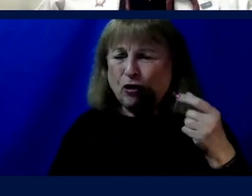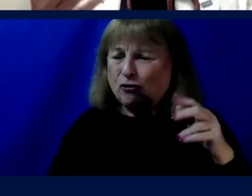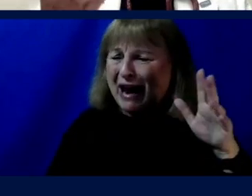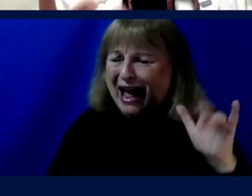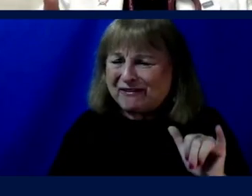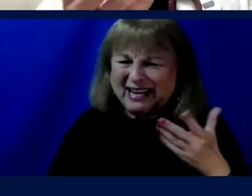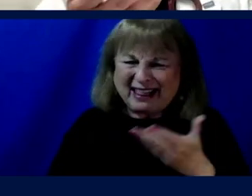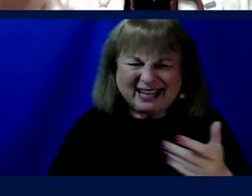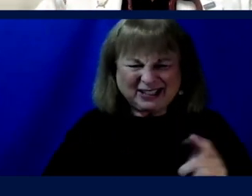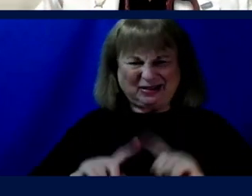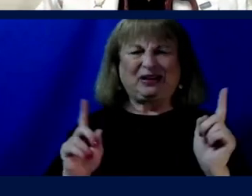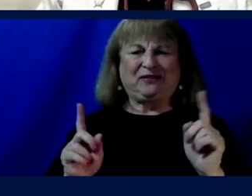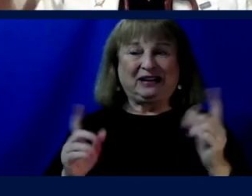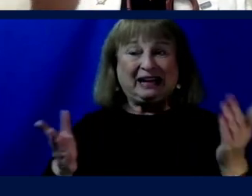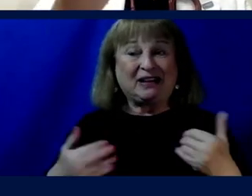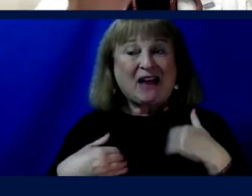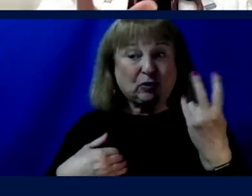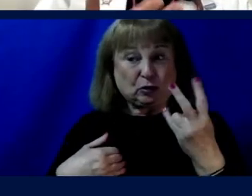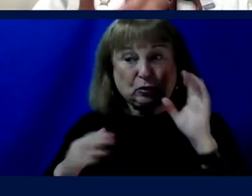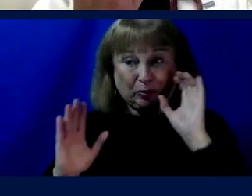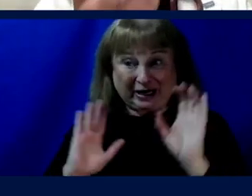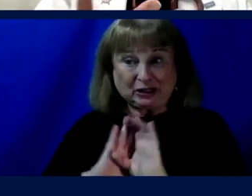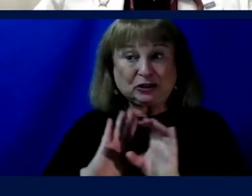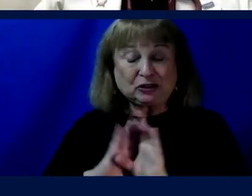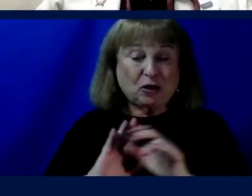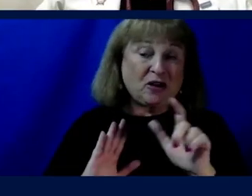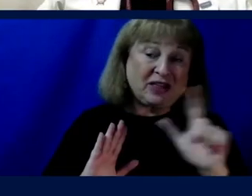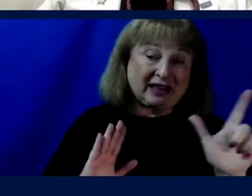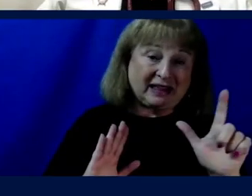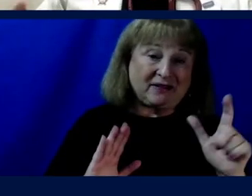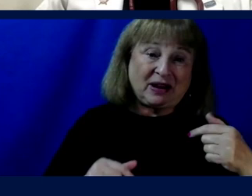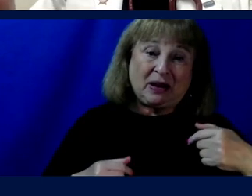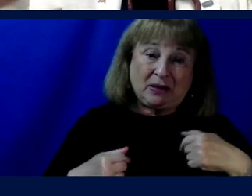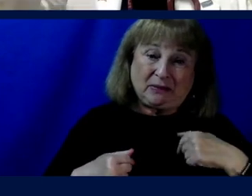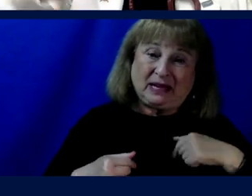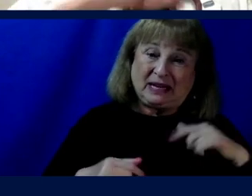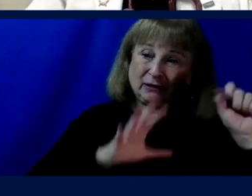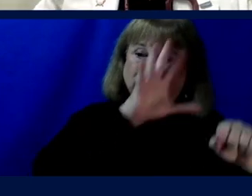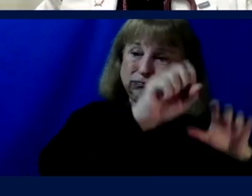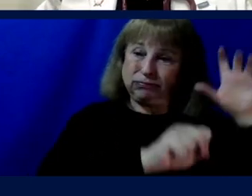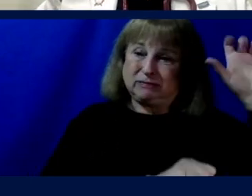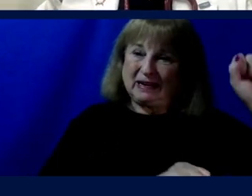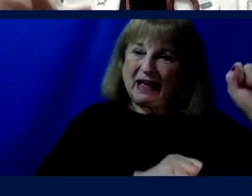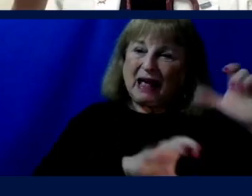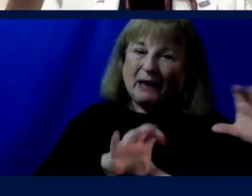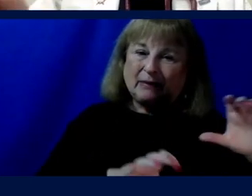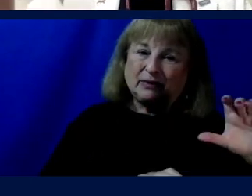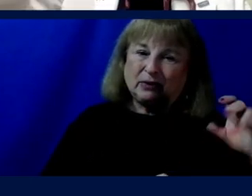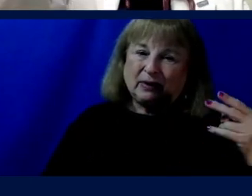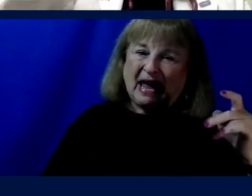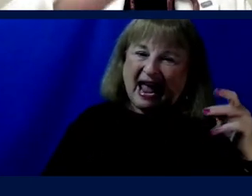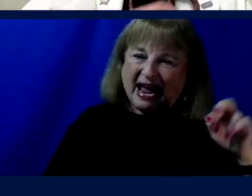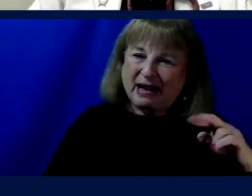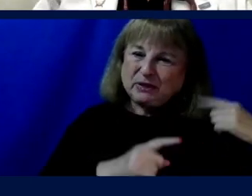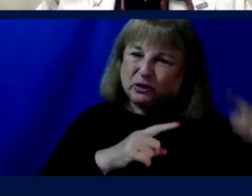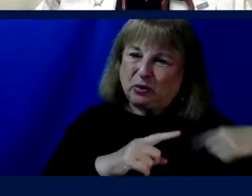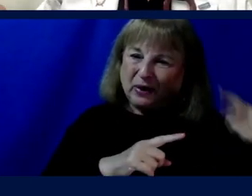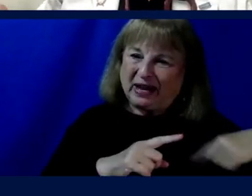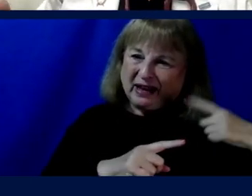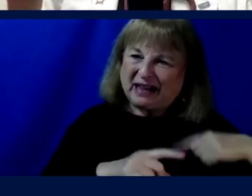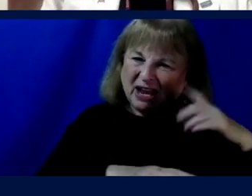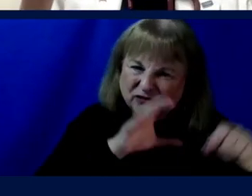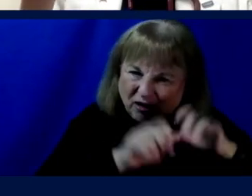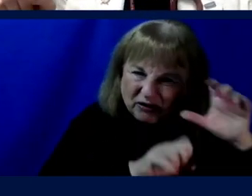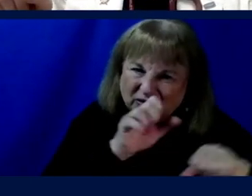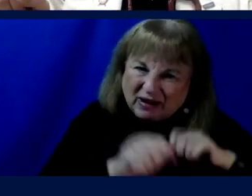different. And here there are two pictures. the left is me in microgravity. I'm coming out of doing a hamster wheel, meaning I crawled around the interior